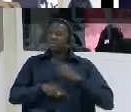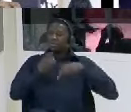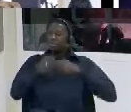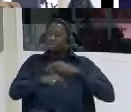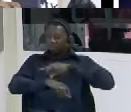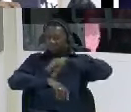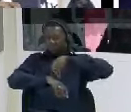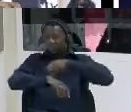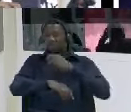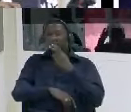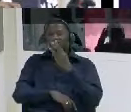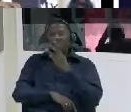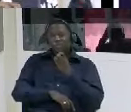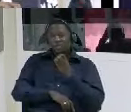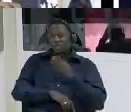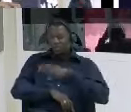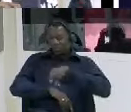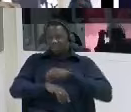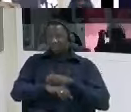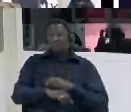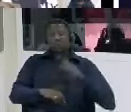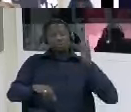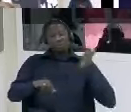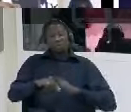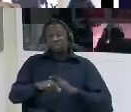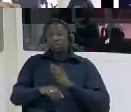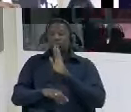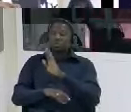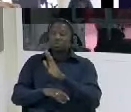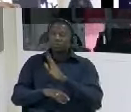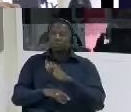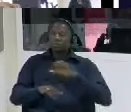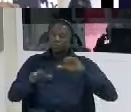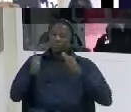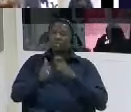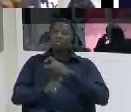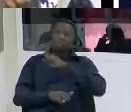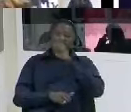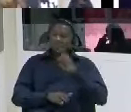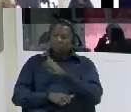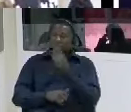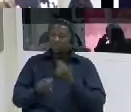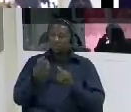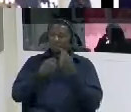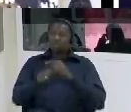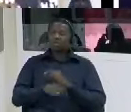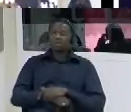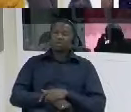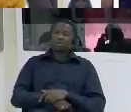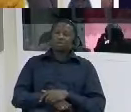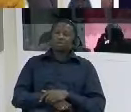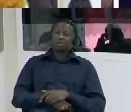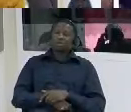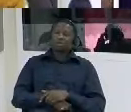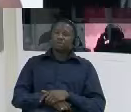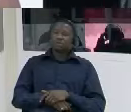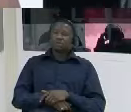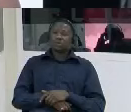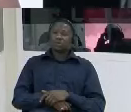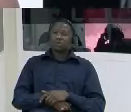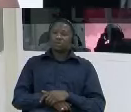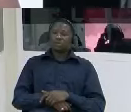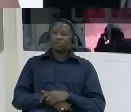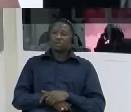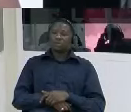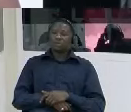about 30 minutes because they will beat and stop and start questioning again so this is how things went there can you tell